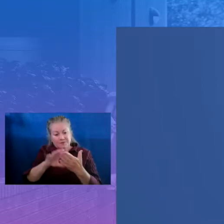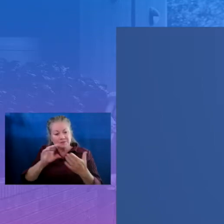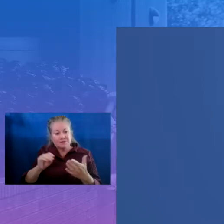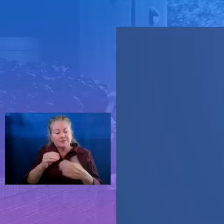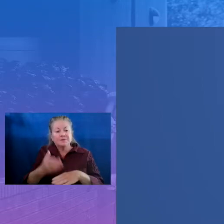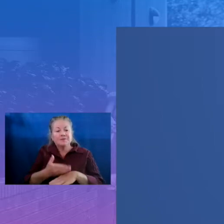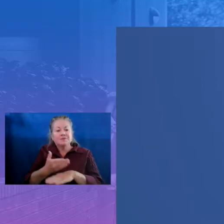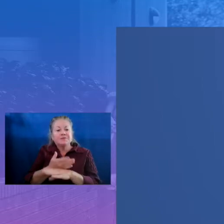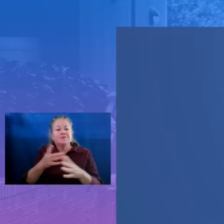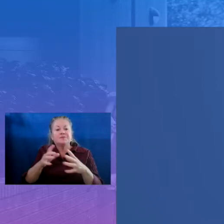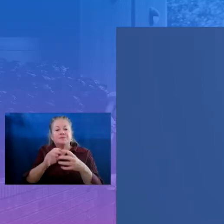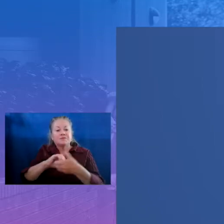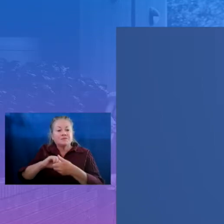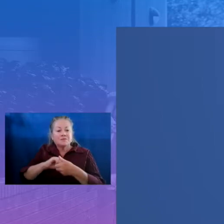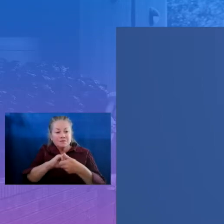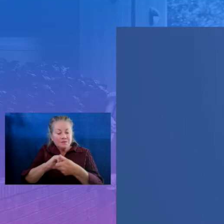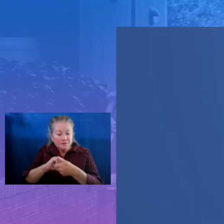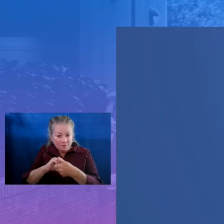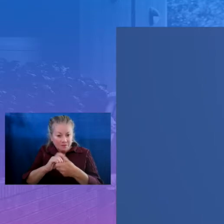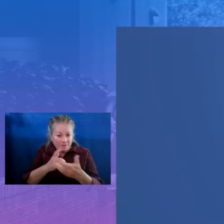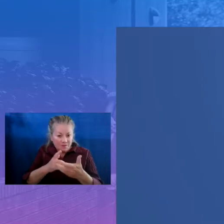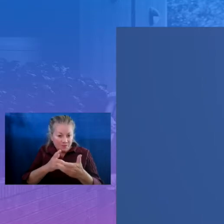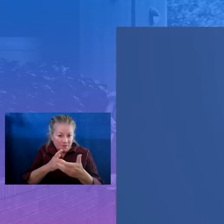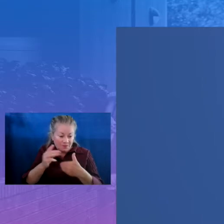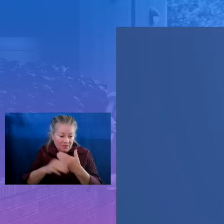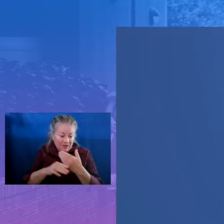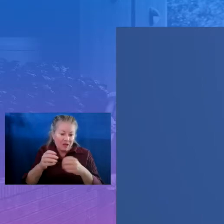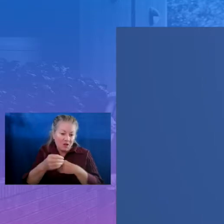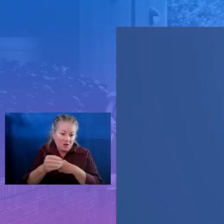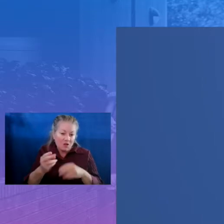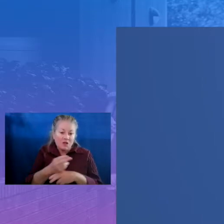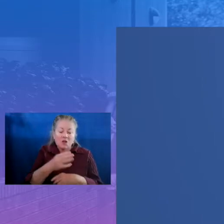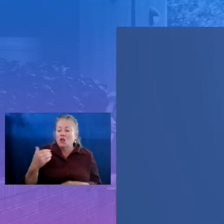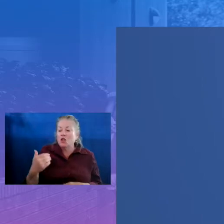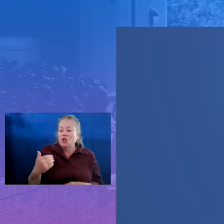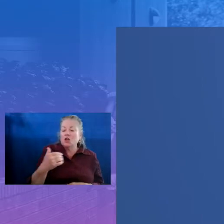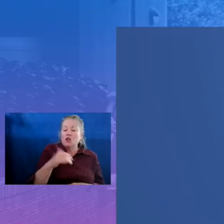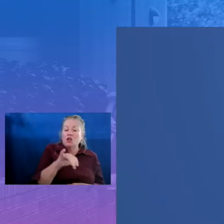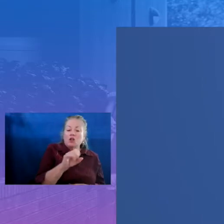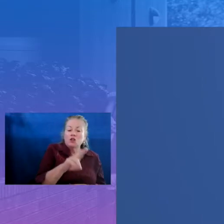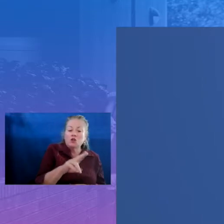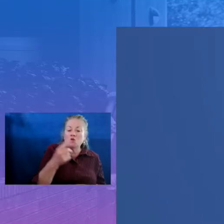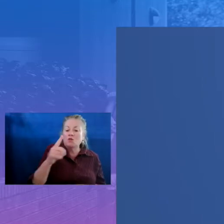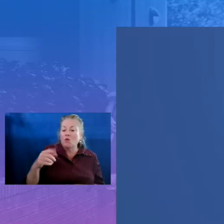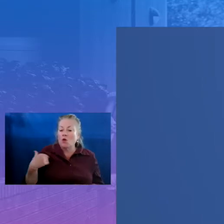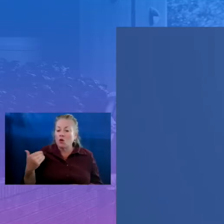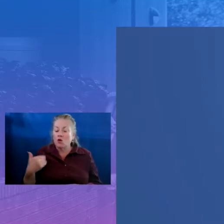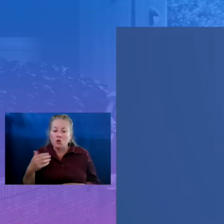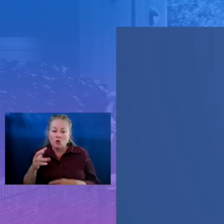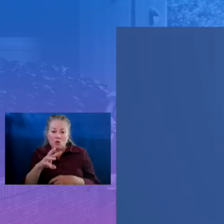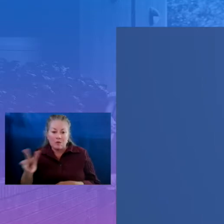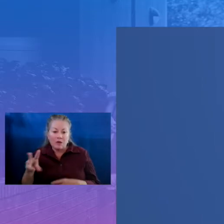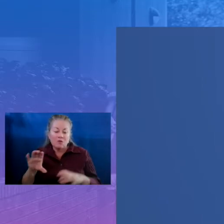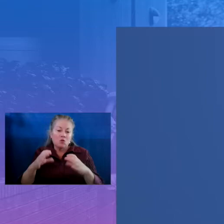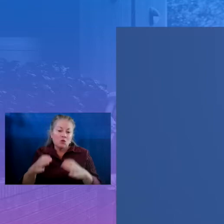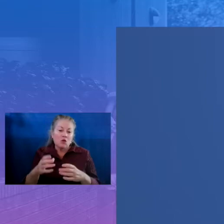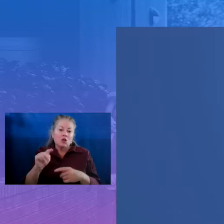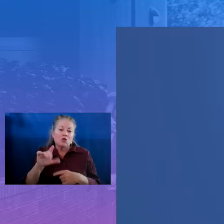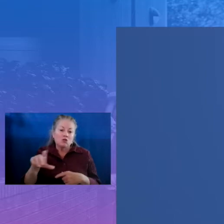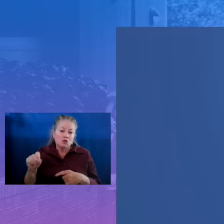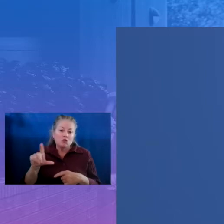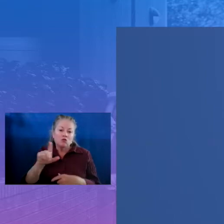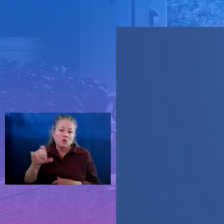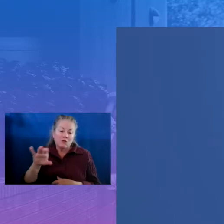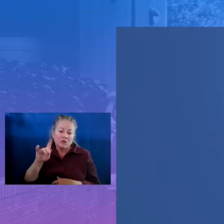also hosts the You4Youth website that provides courses and tools to help 21st-century learning center